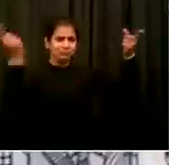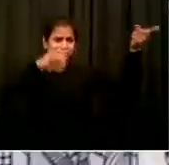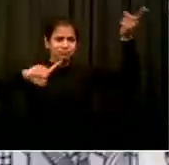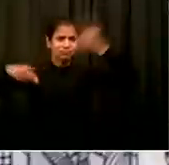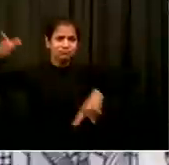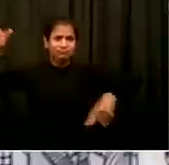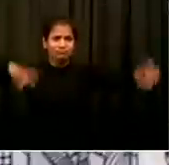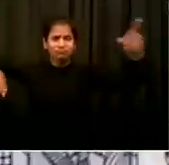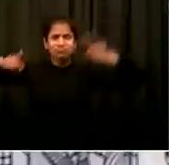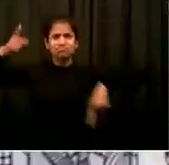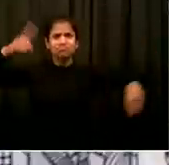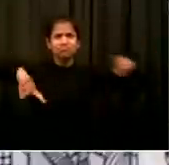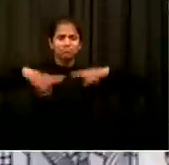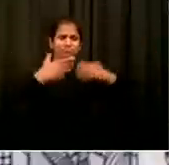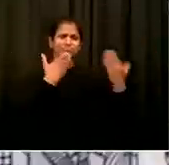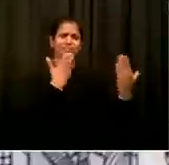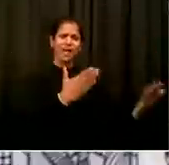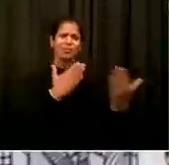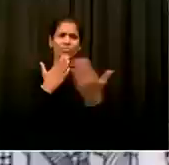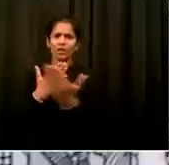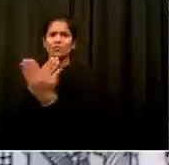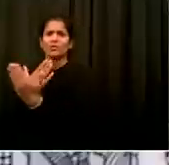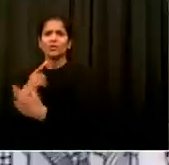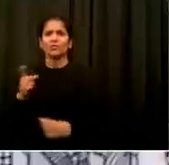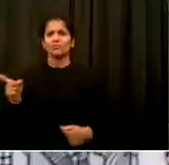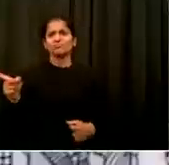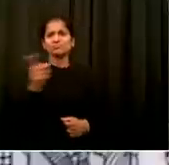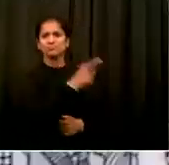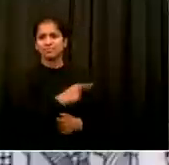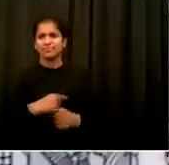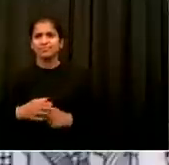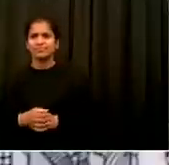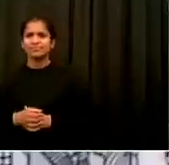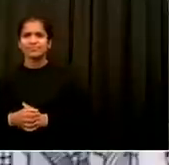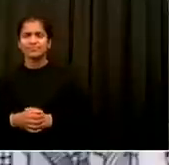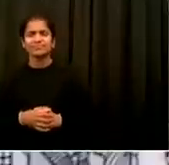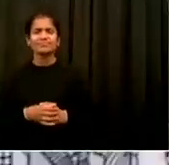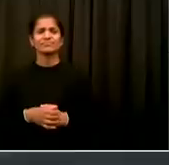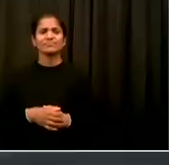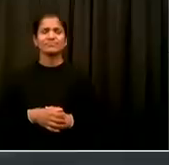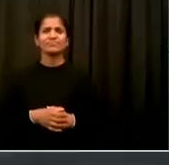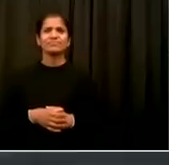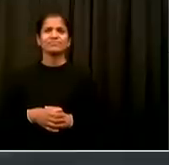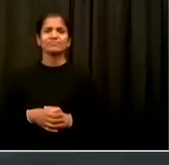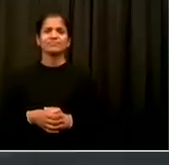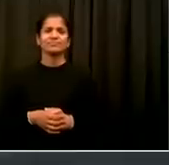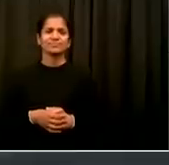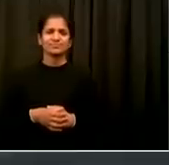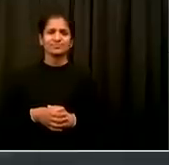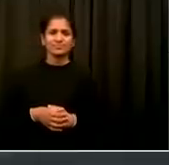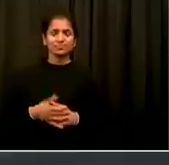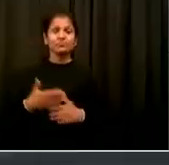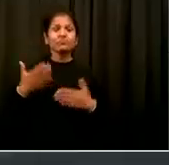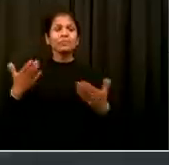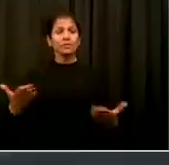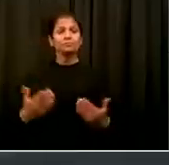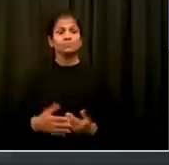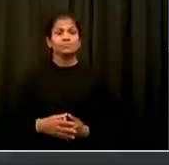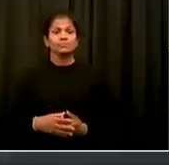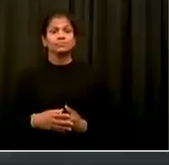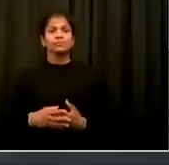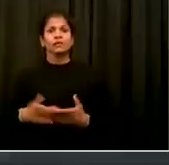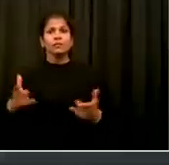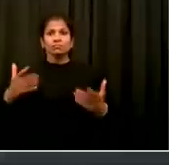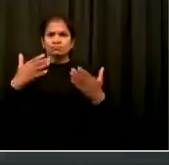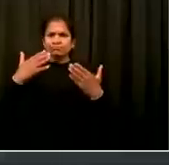So it's a great opportunity today to say thank you to companies and organizations that have done great, great